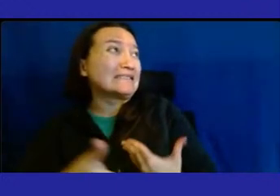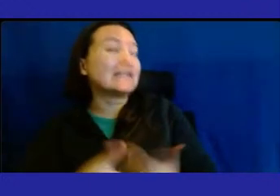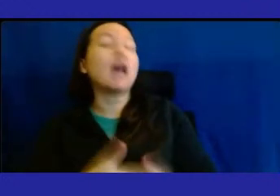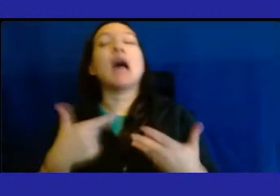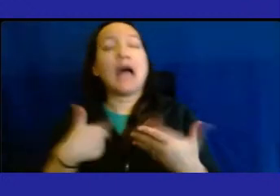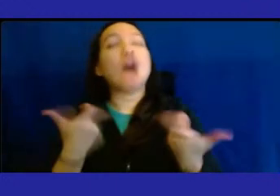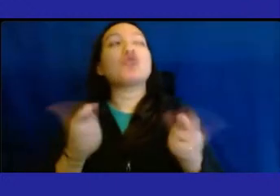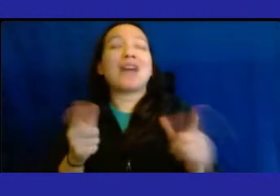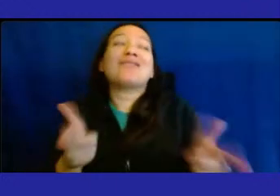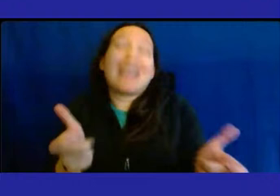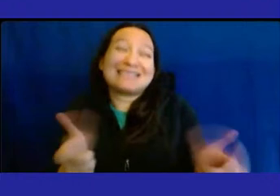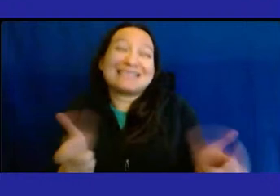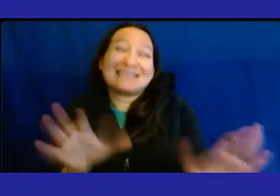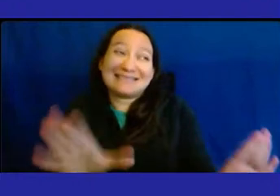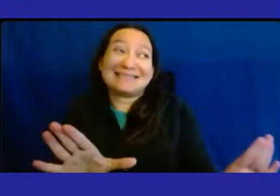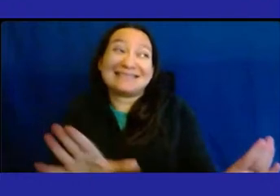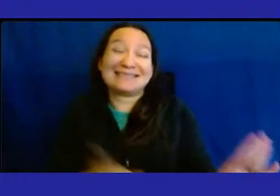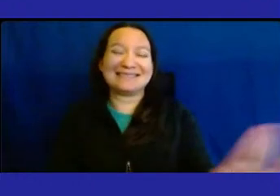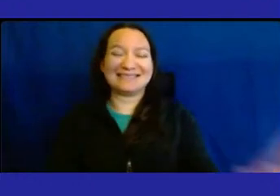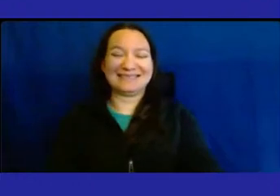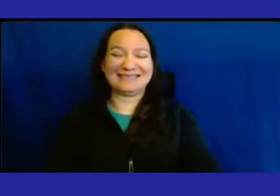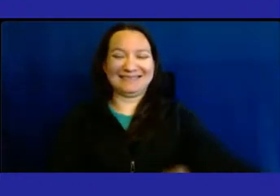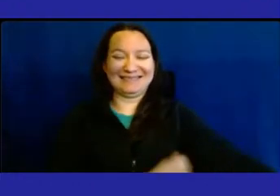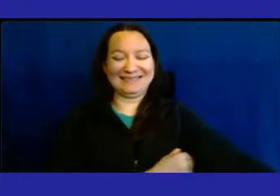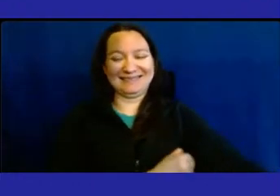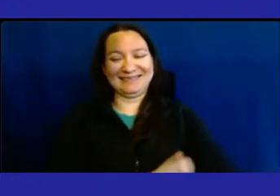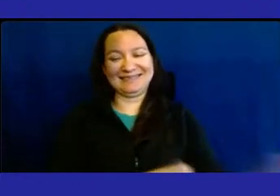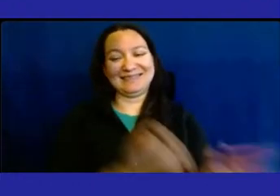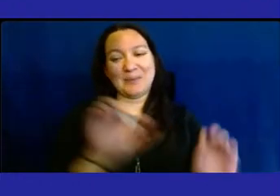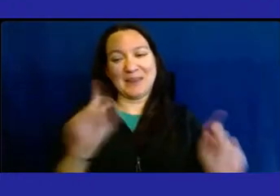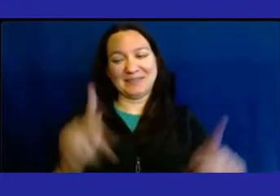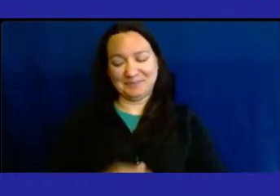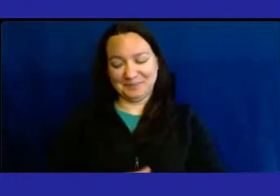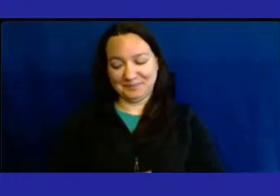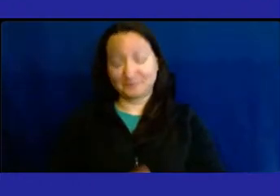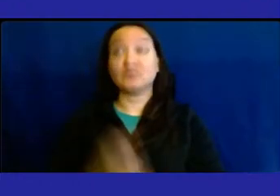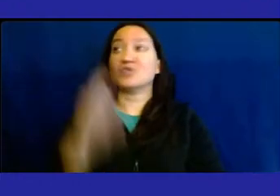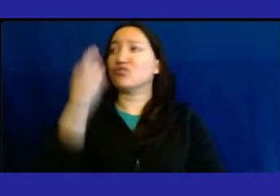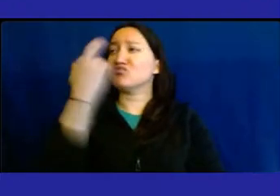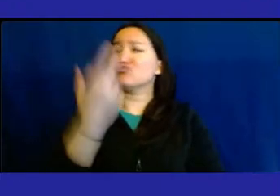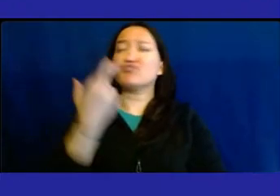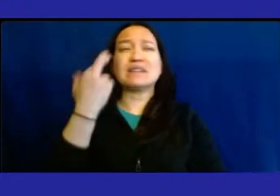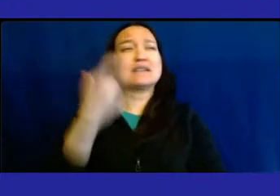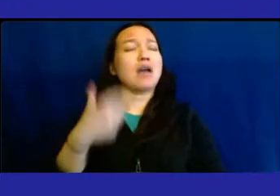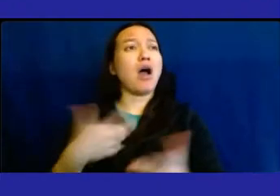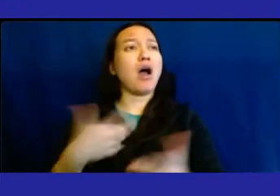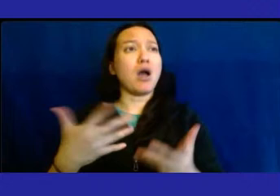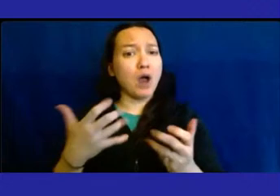as fast as I can. Okay, because I really want to get to,